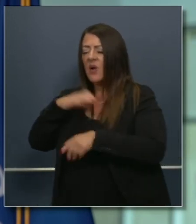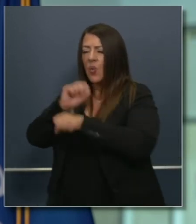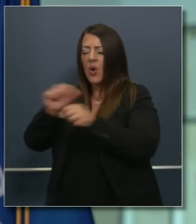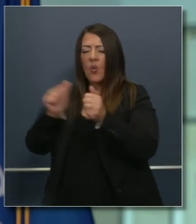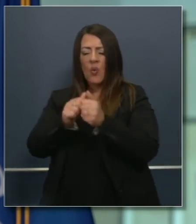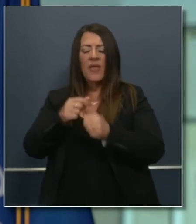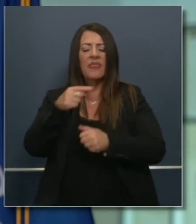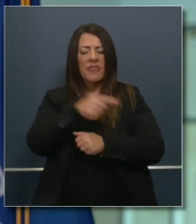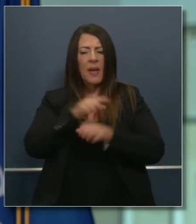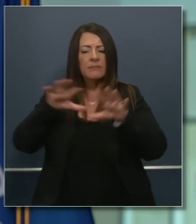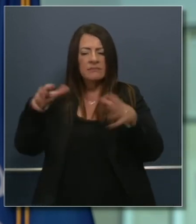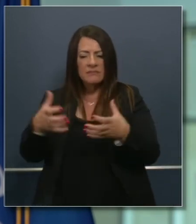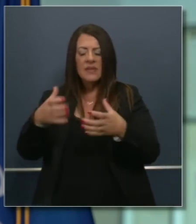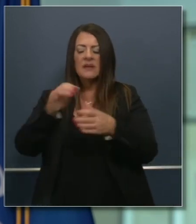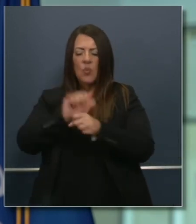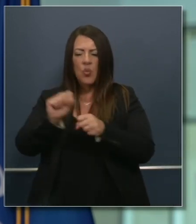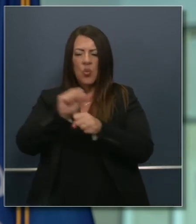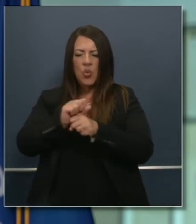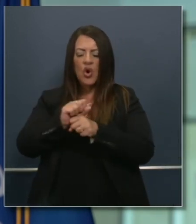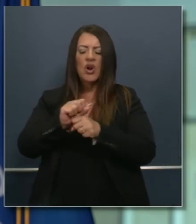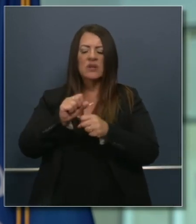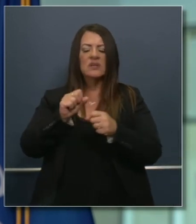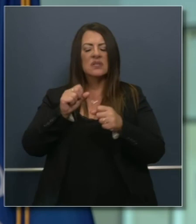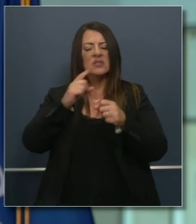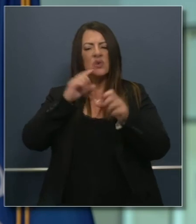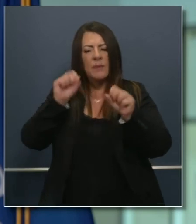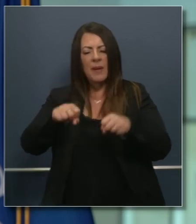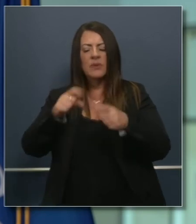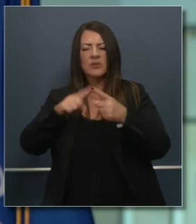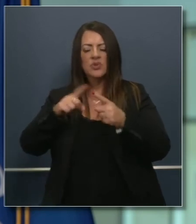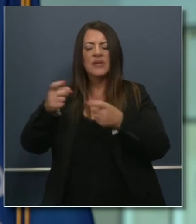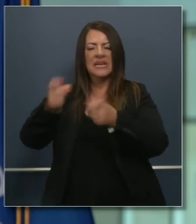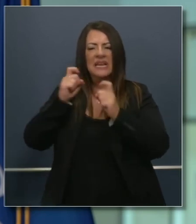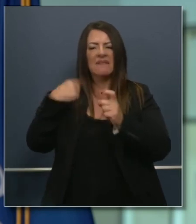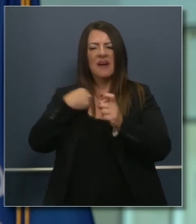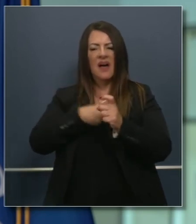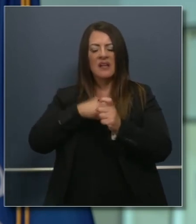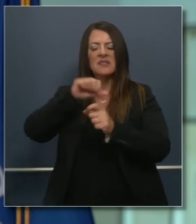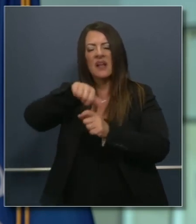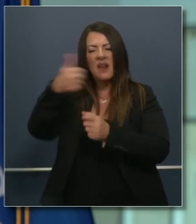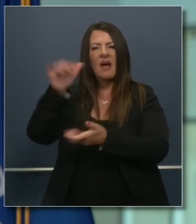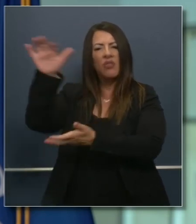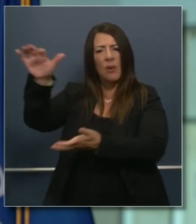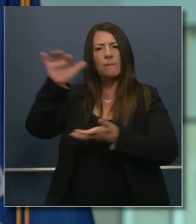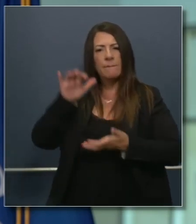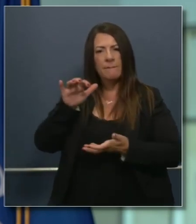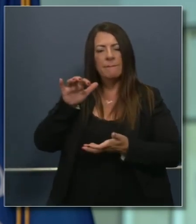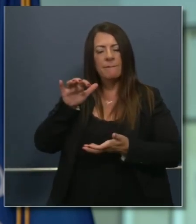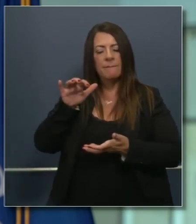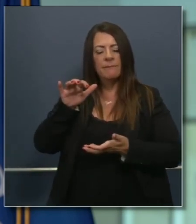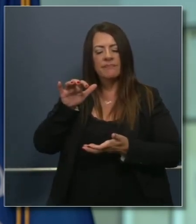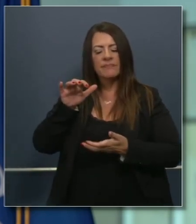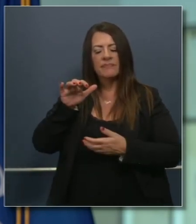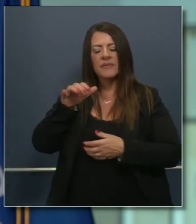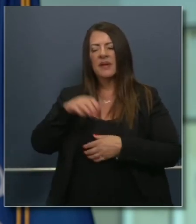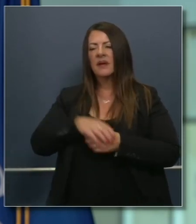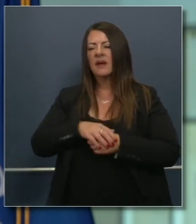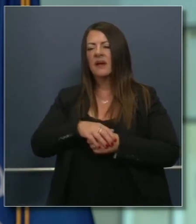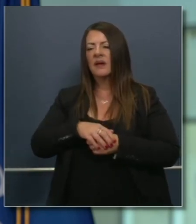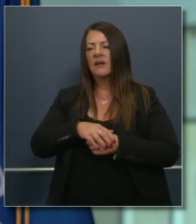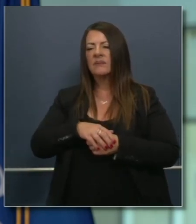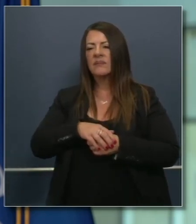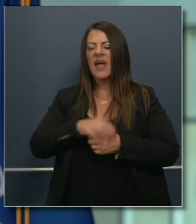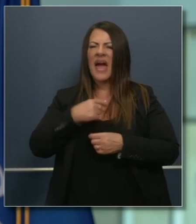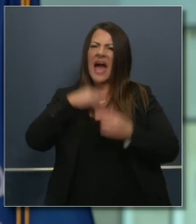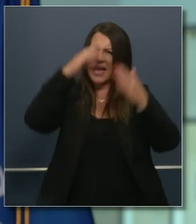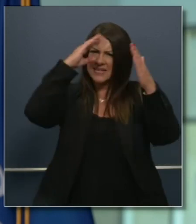this into the next stimulus package, put aside our differences. I expect and believe that will happen. I say not just as